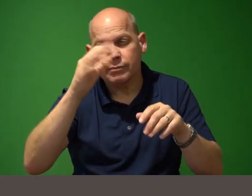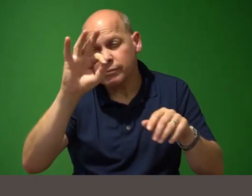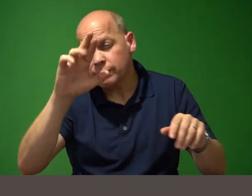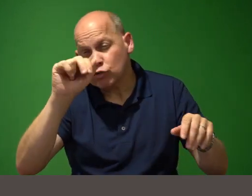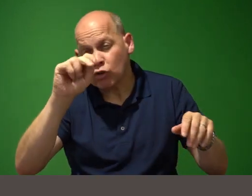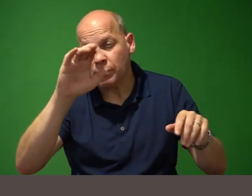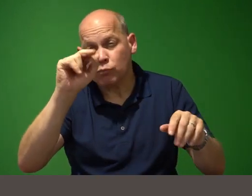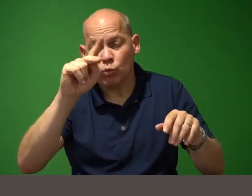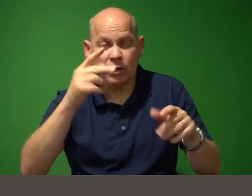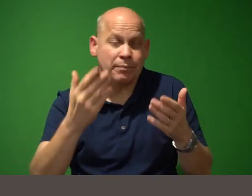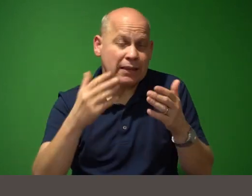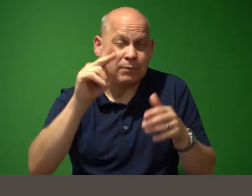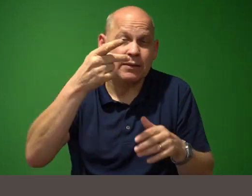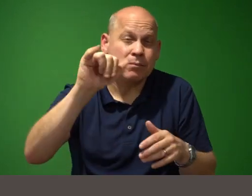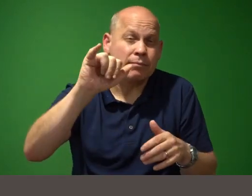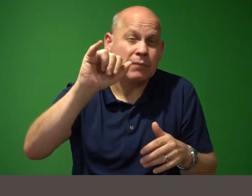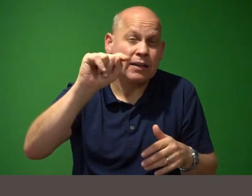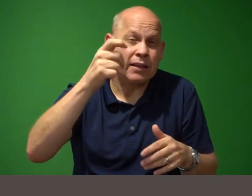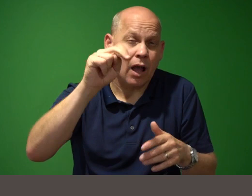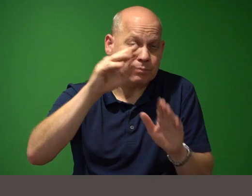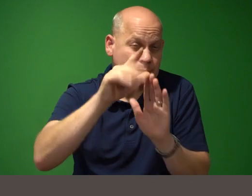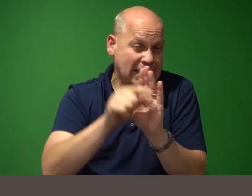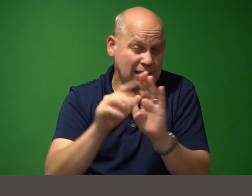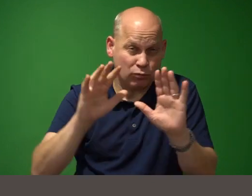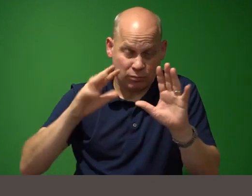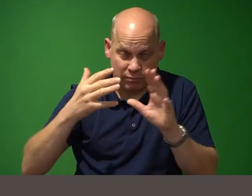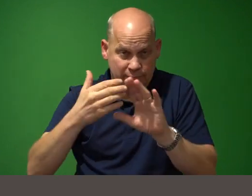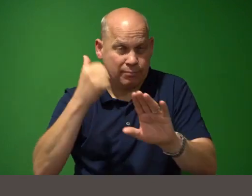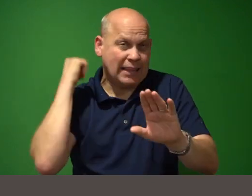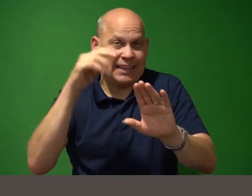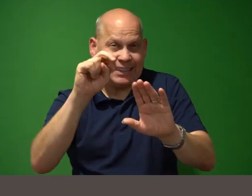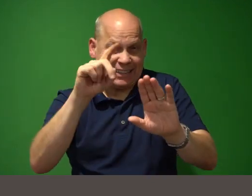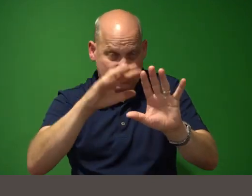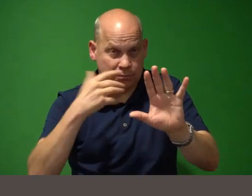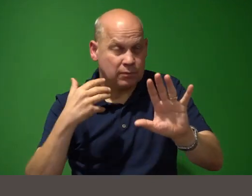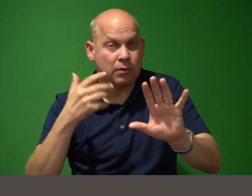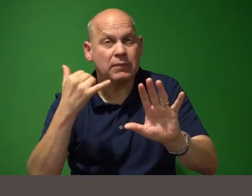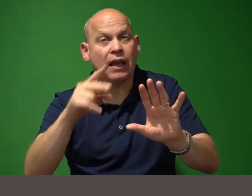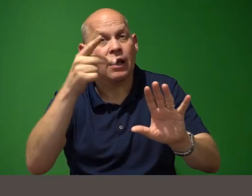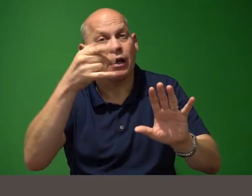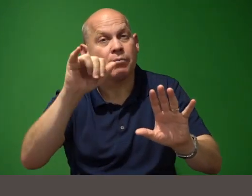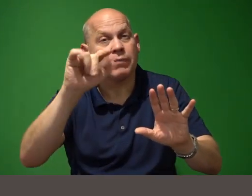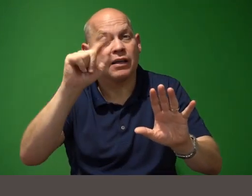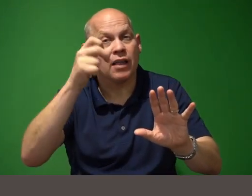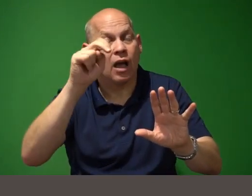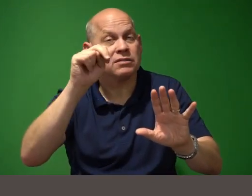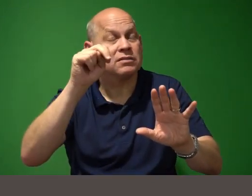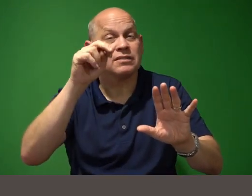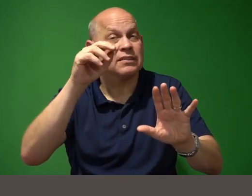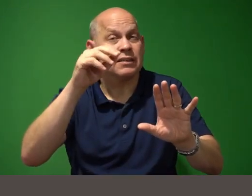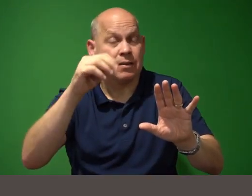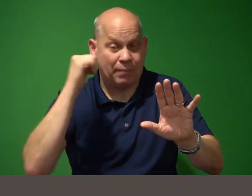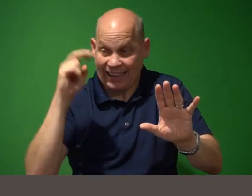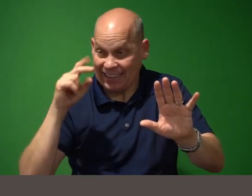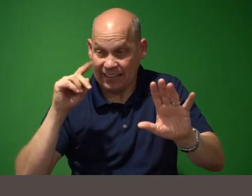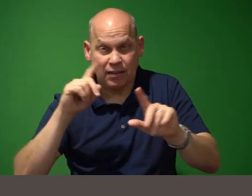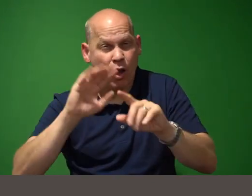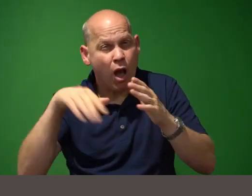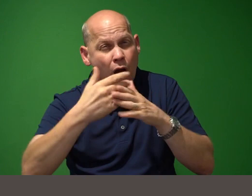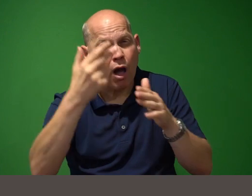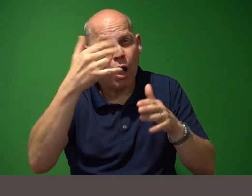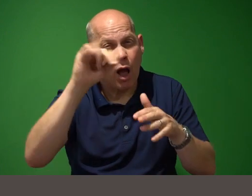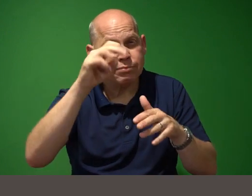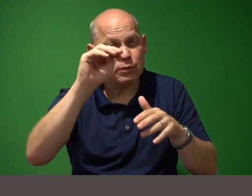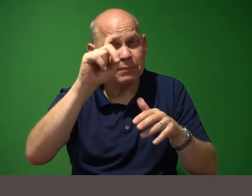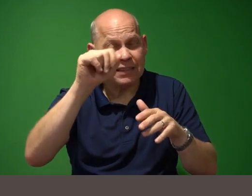back end now you can have a python back end and all the hypermedia application state on the back